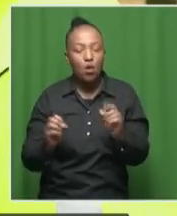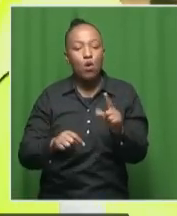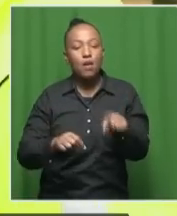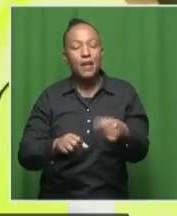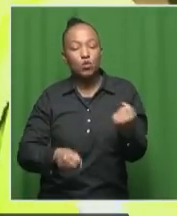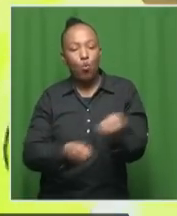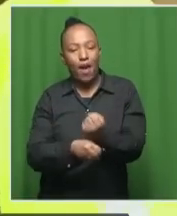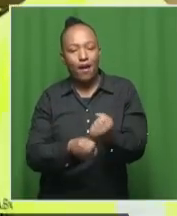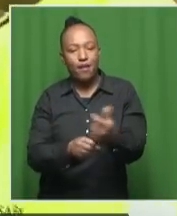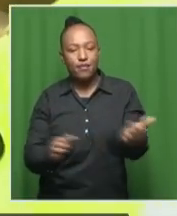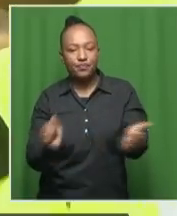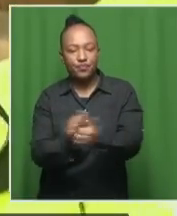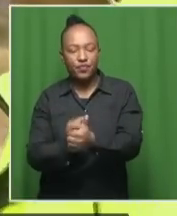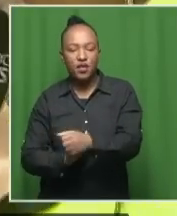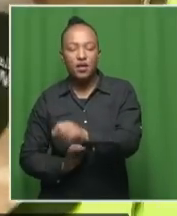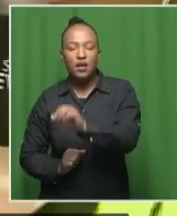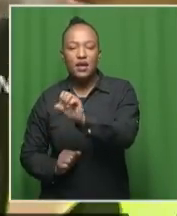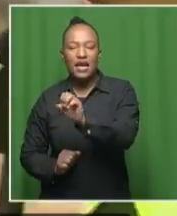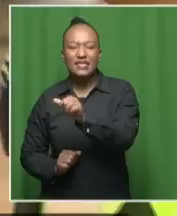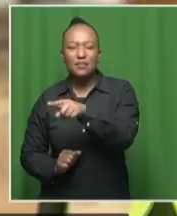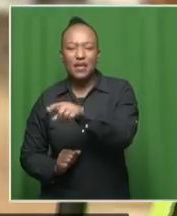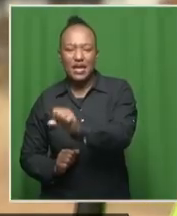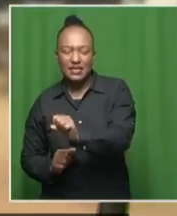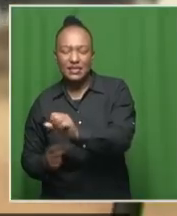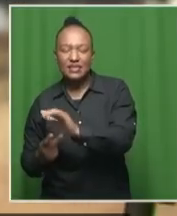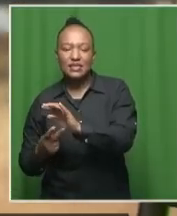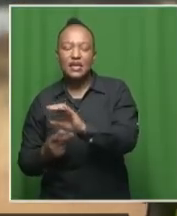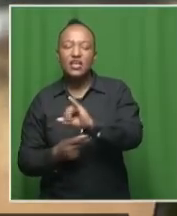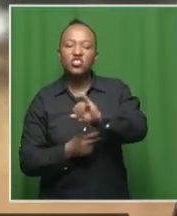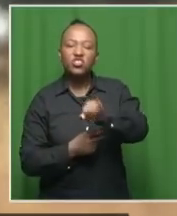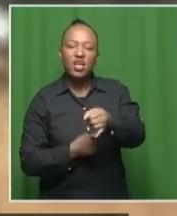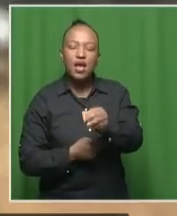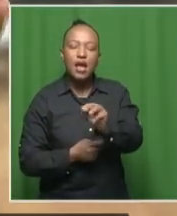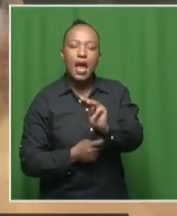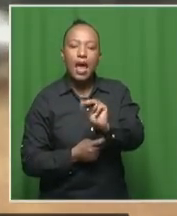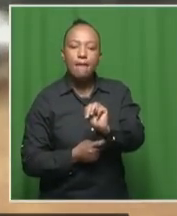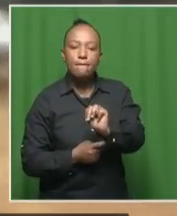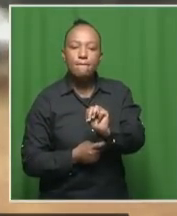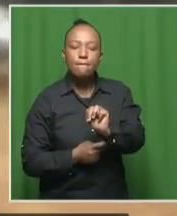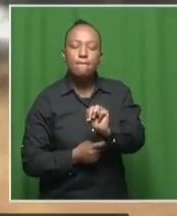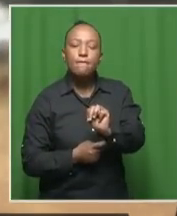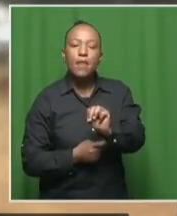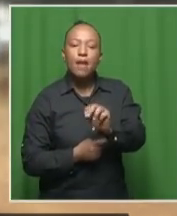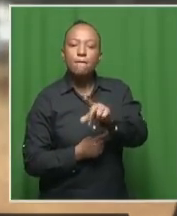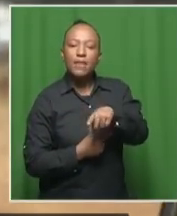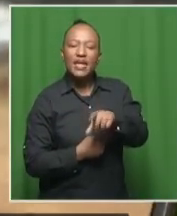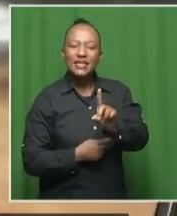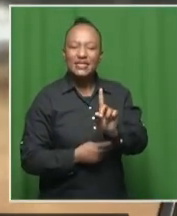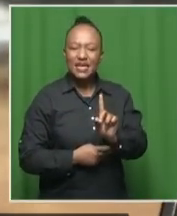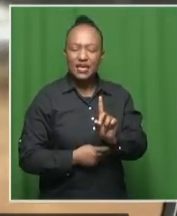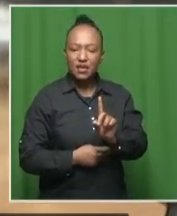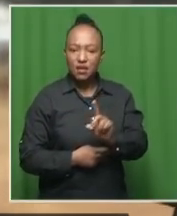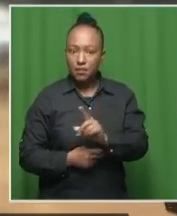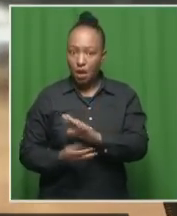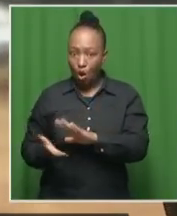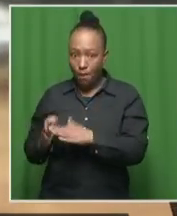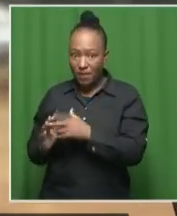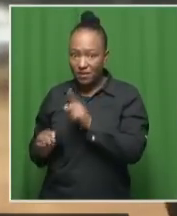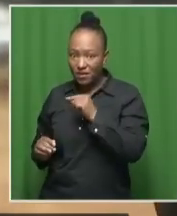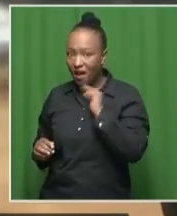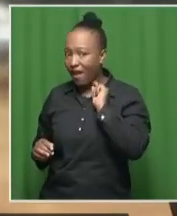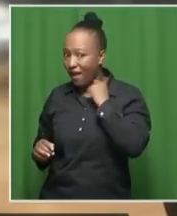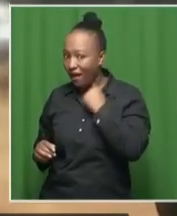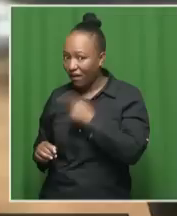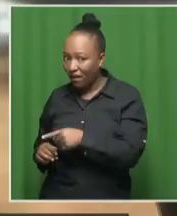us, the Serbs and the GMPD. So is the community lying, MMC? Are they lying when they say there